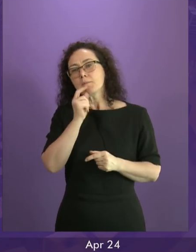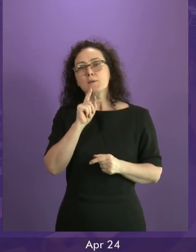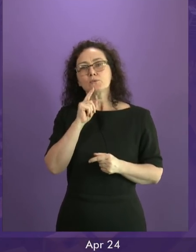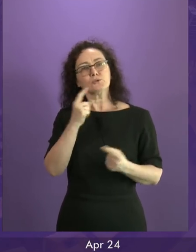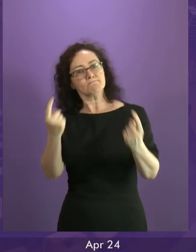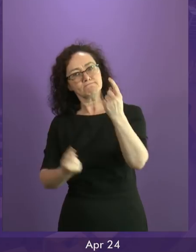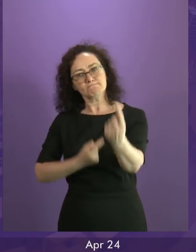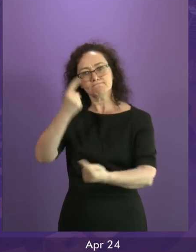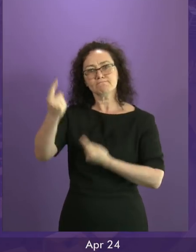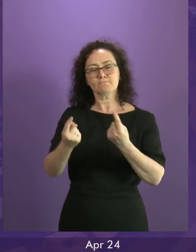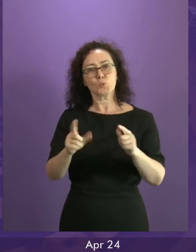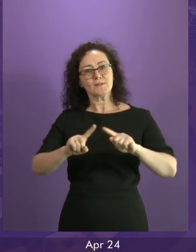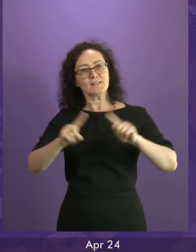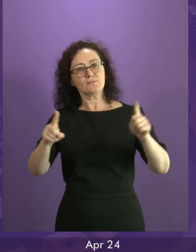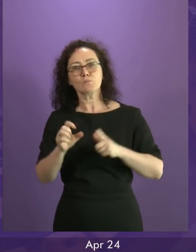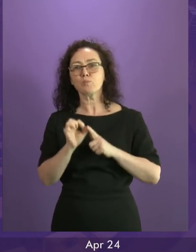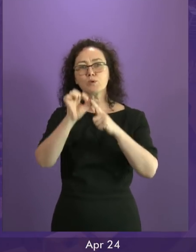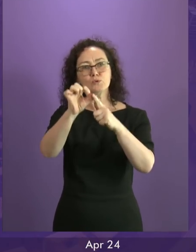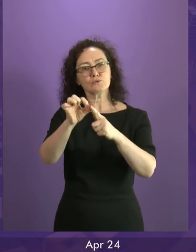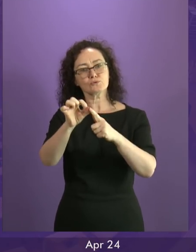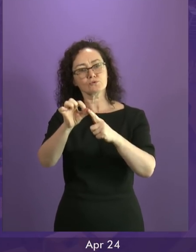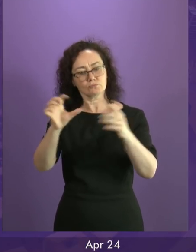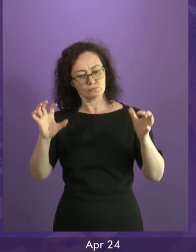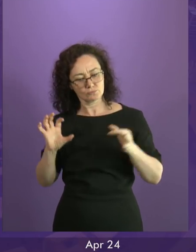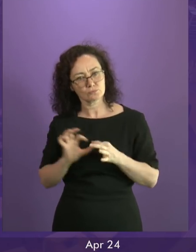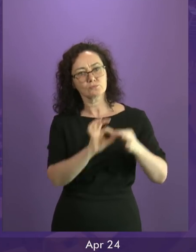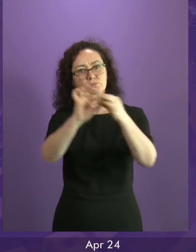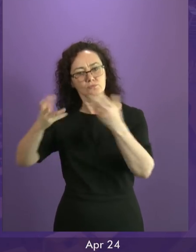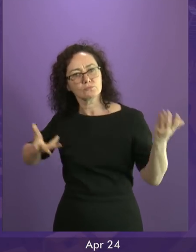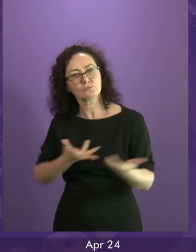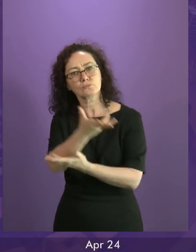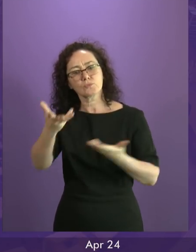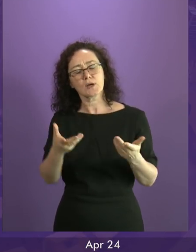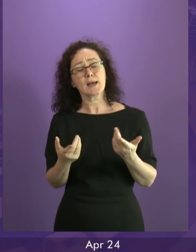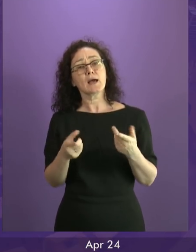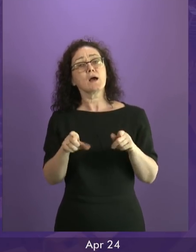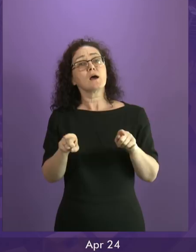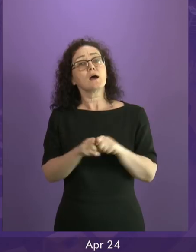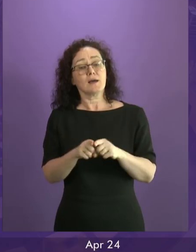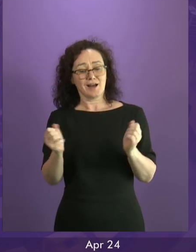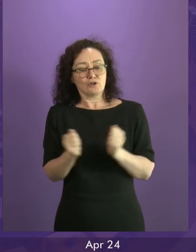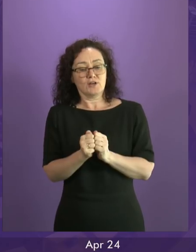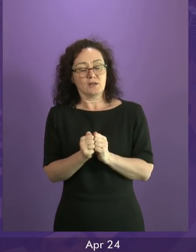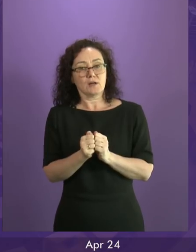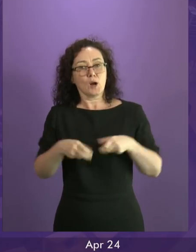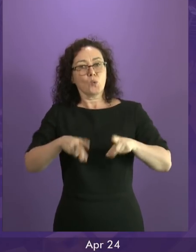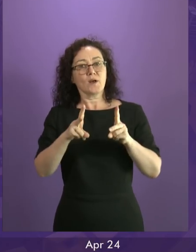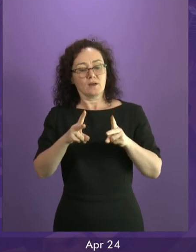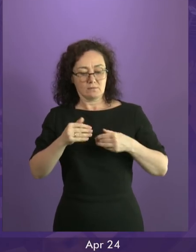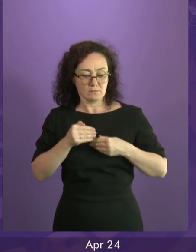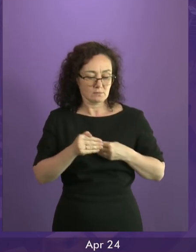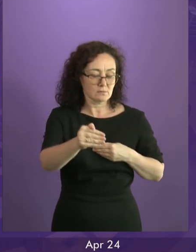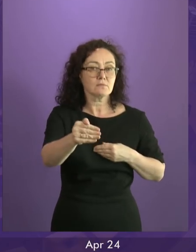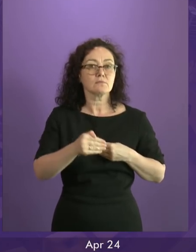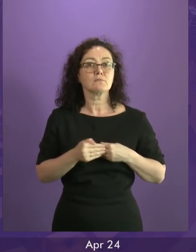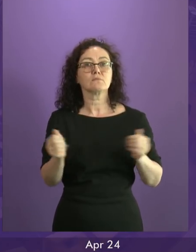come forward with different suggestions. And I hope that all of us in this parliament will move forward on that basis. Maurice Golden to be followed